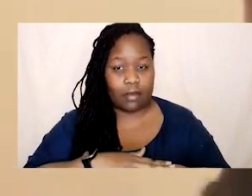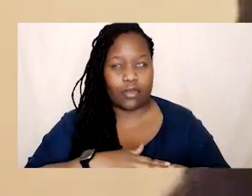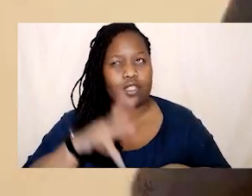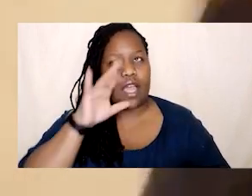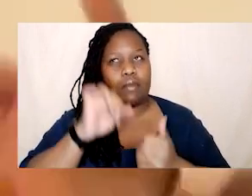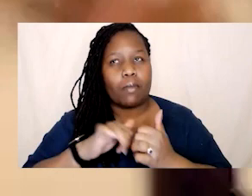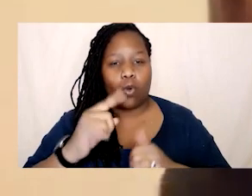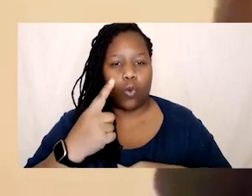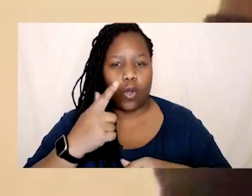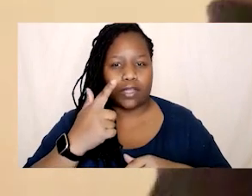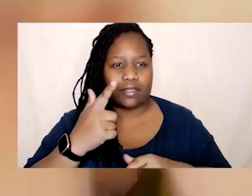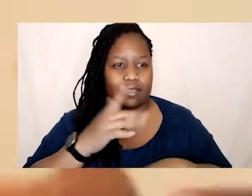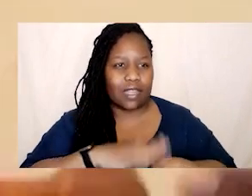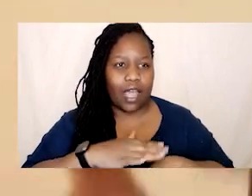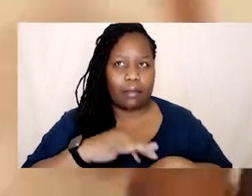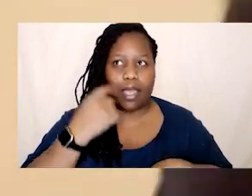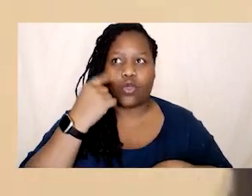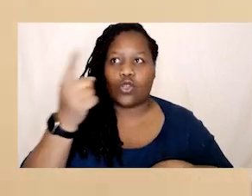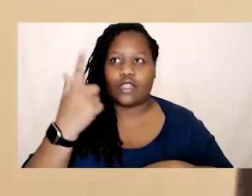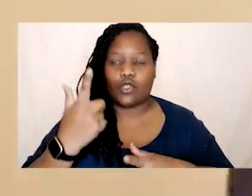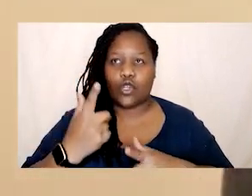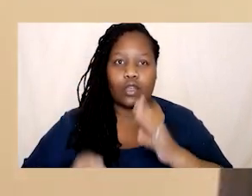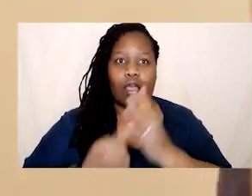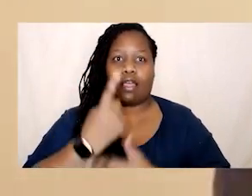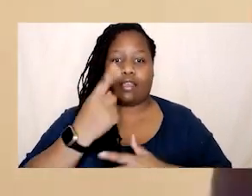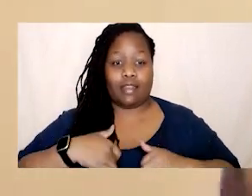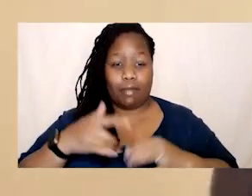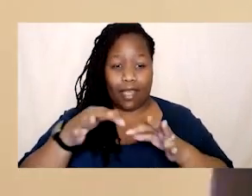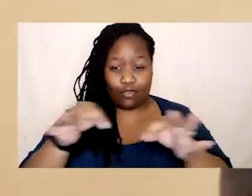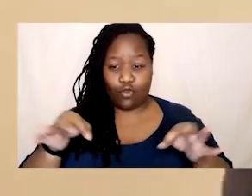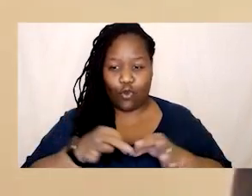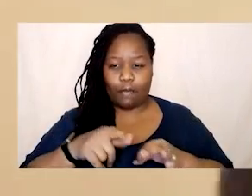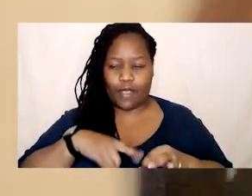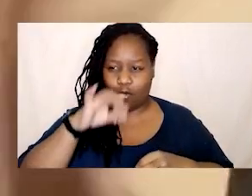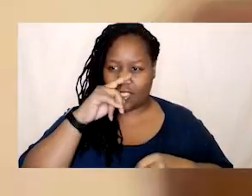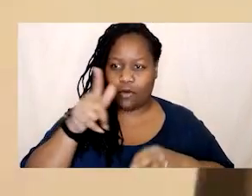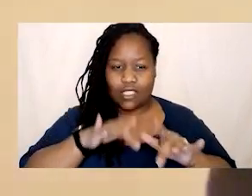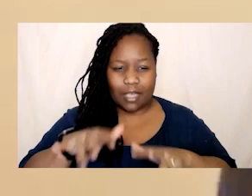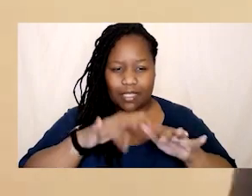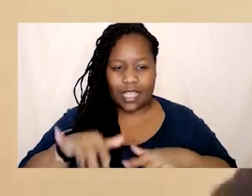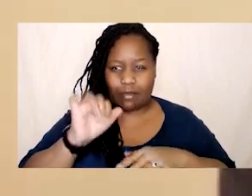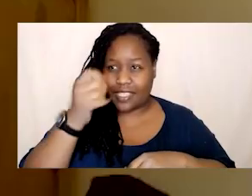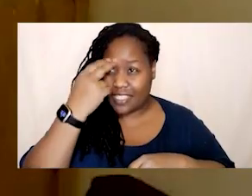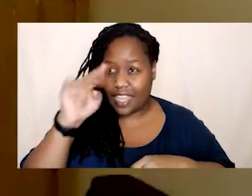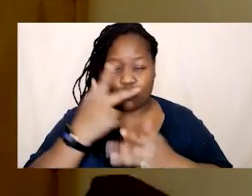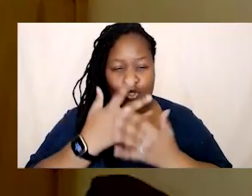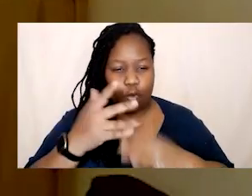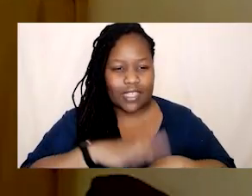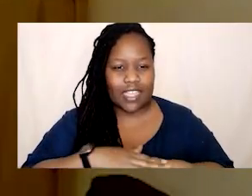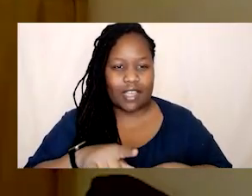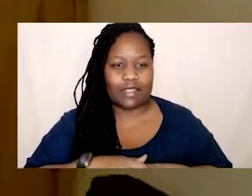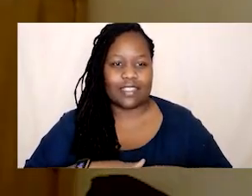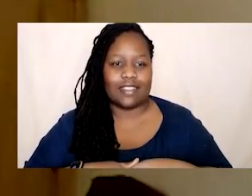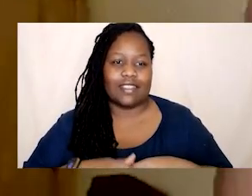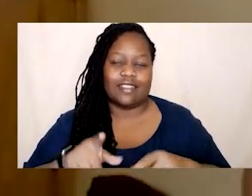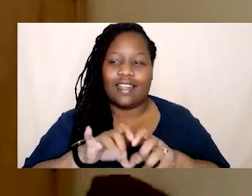one point he was just going to show up in my in my room because I had been typing him so much internally for the board and for the team. his name three times in front